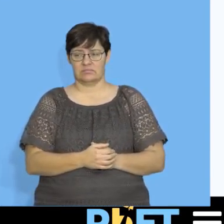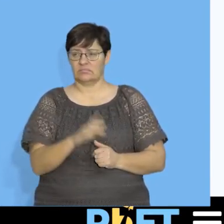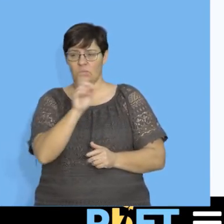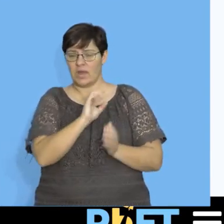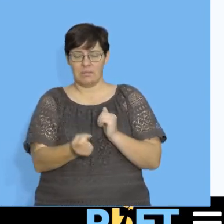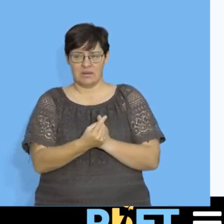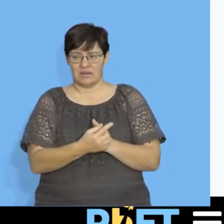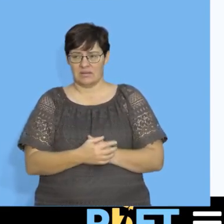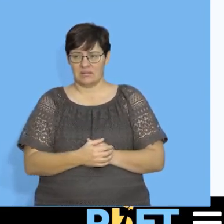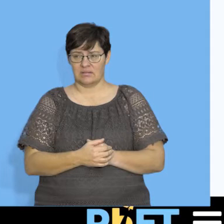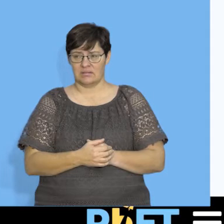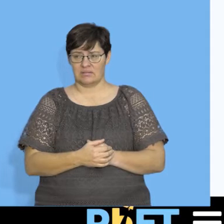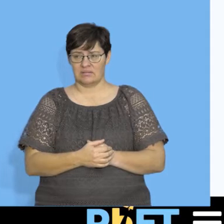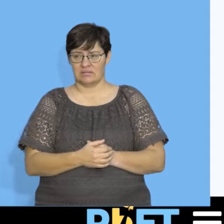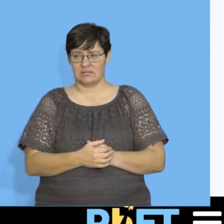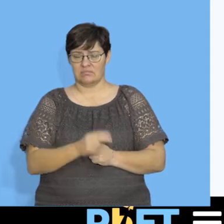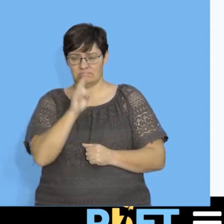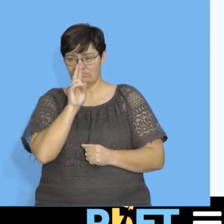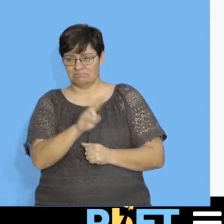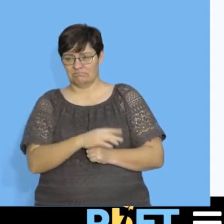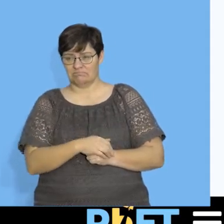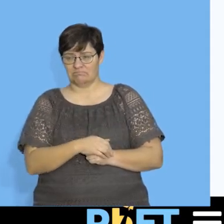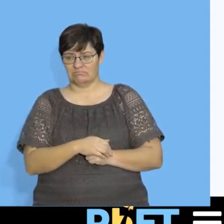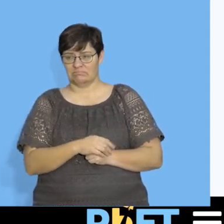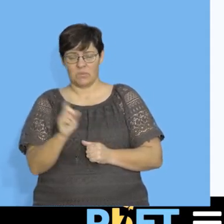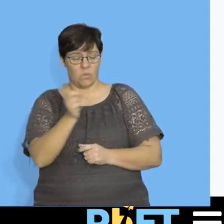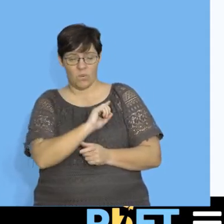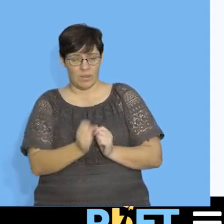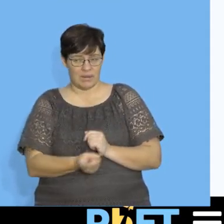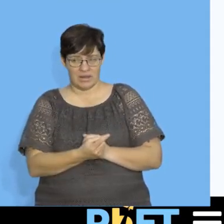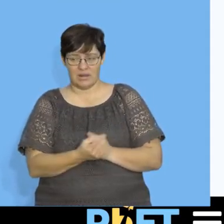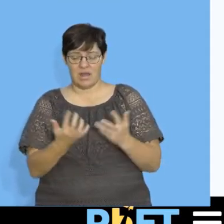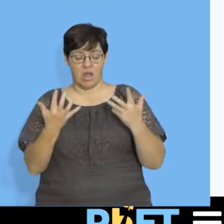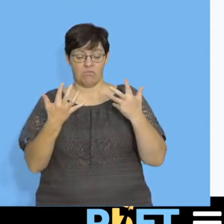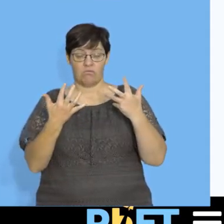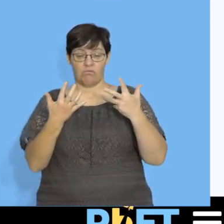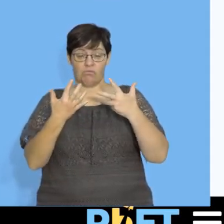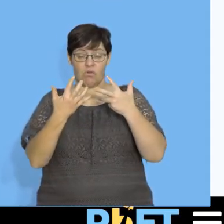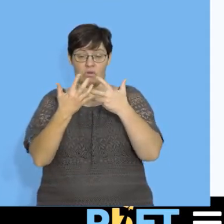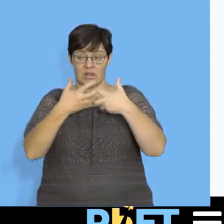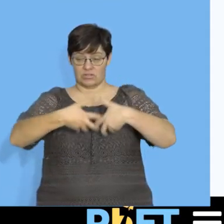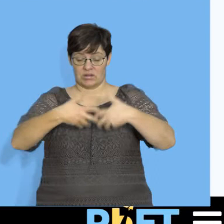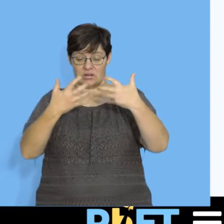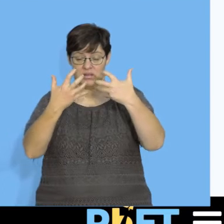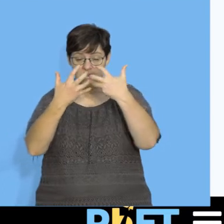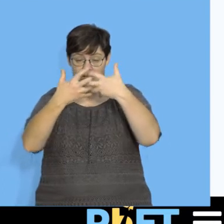If I move, what happens? Let's look at that. What happens? The correlation.